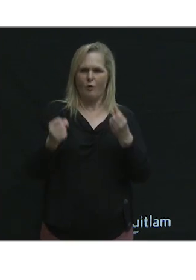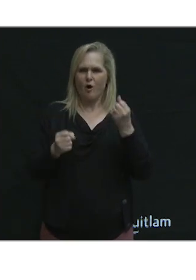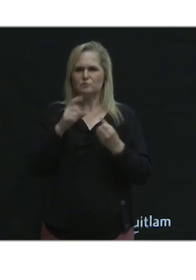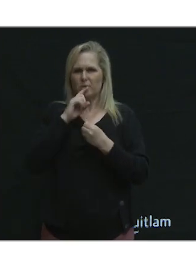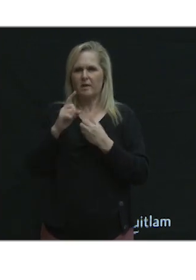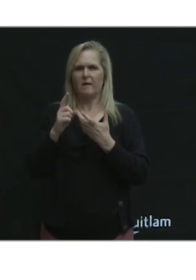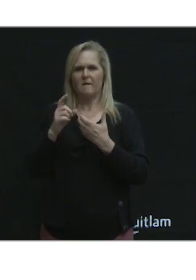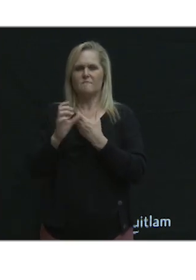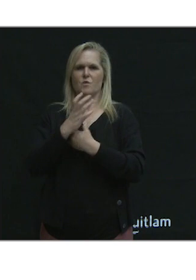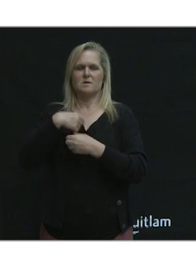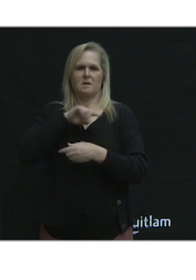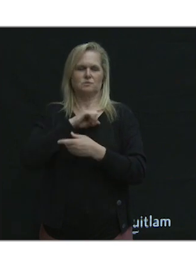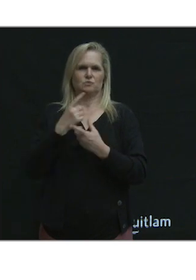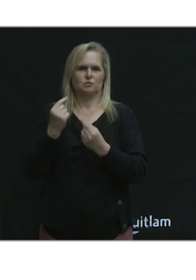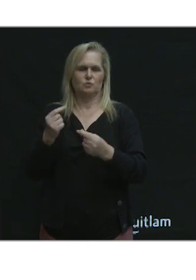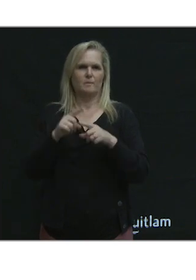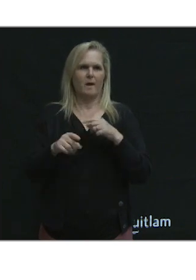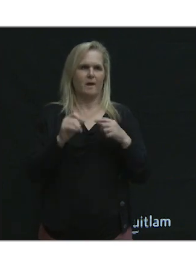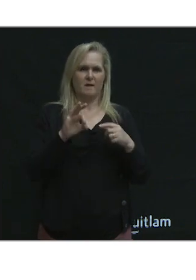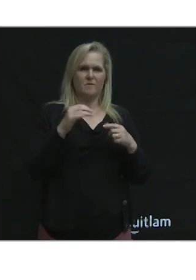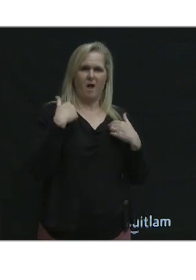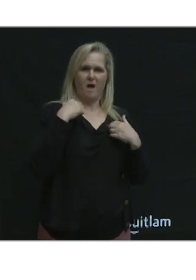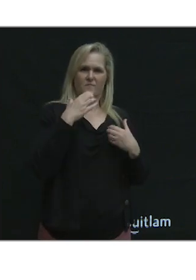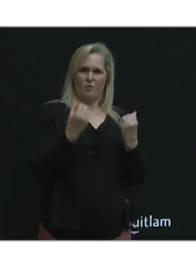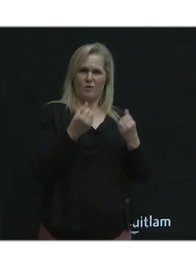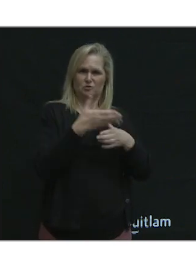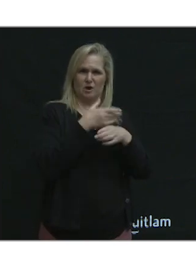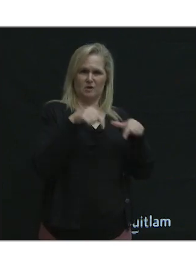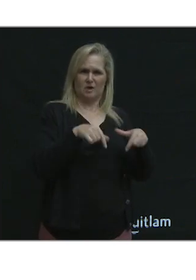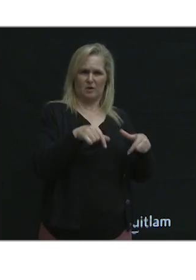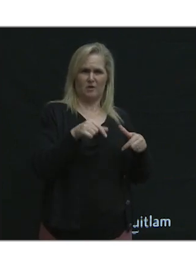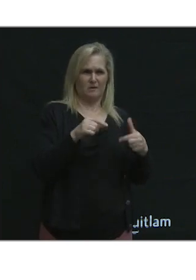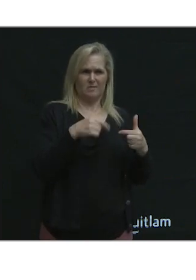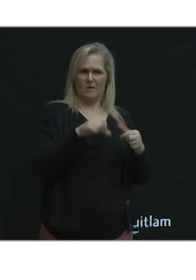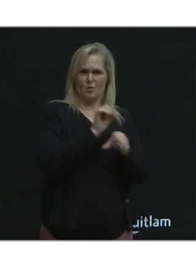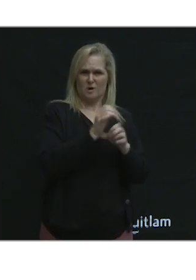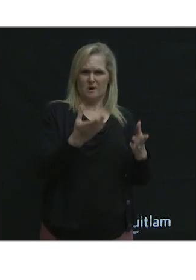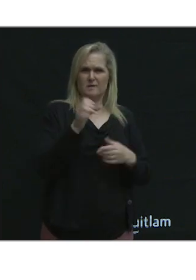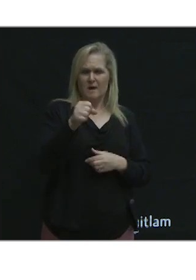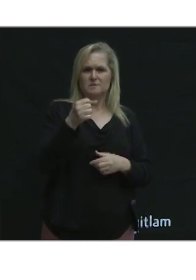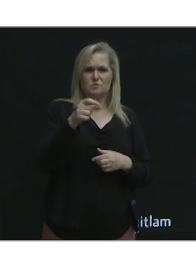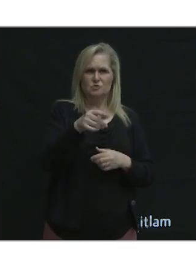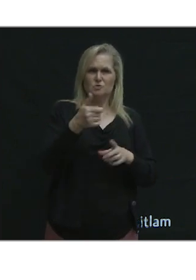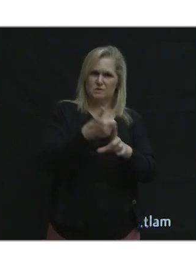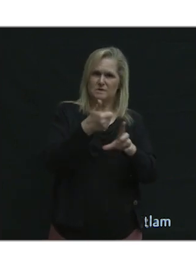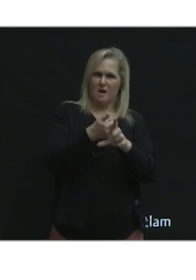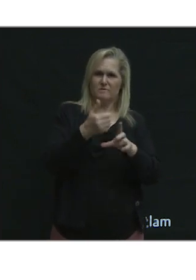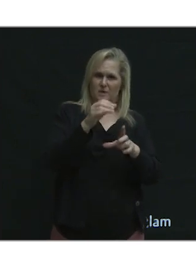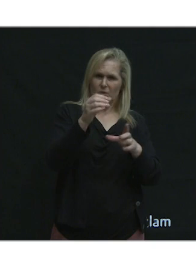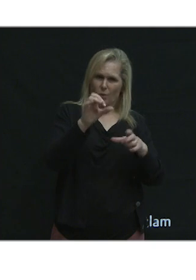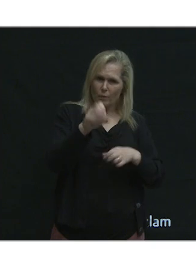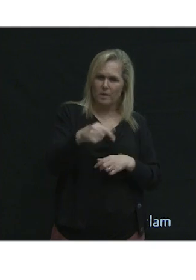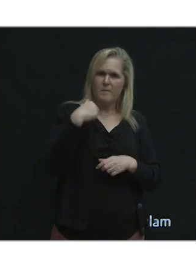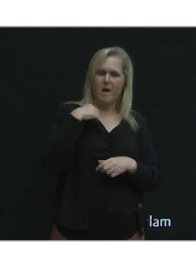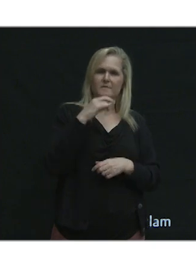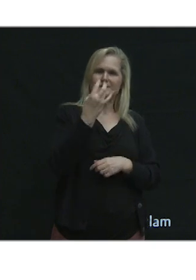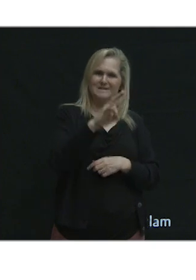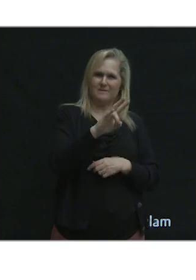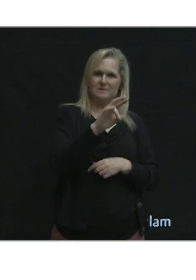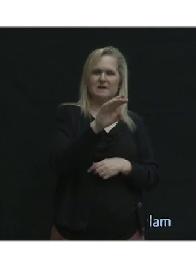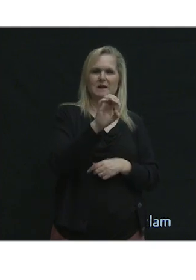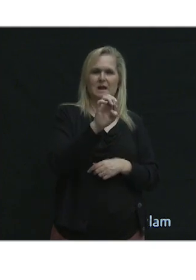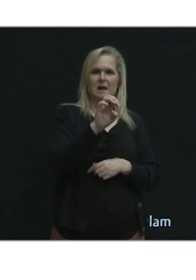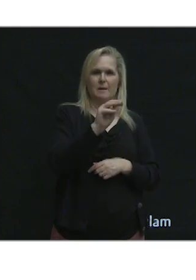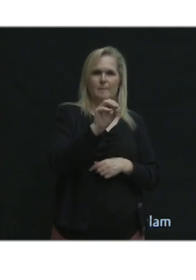Can car share work in Coquitlam? Yes, absolutely. In fact, you have 17 motor vehicles already and two Turo vehicles. What